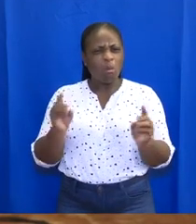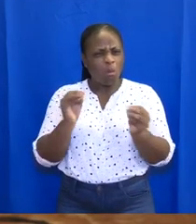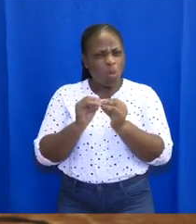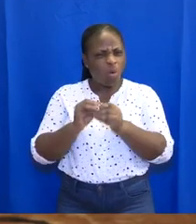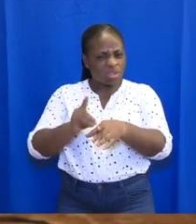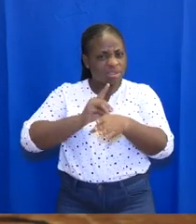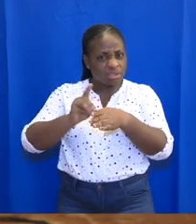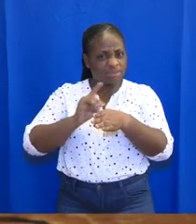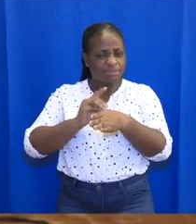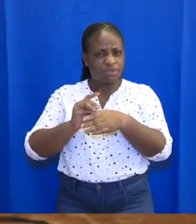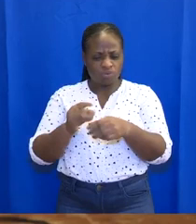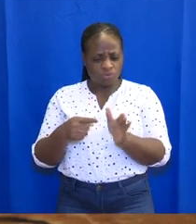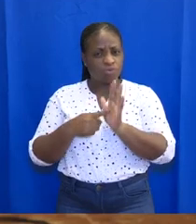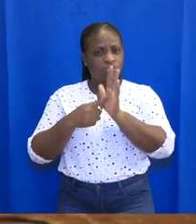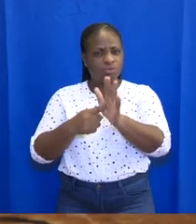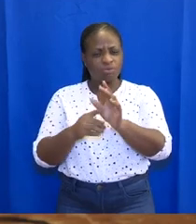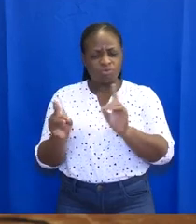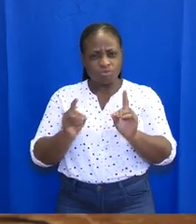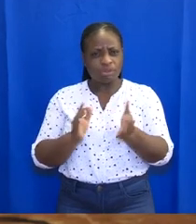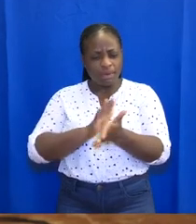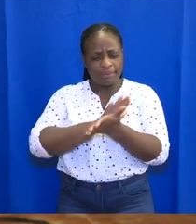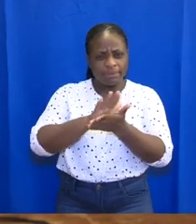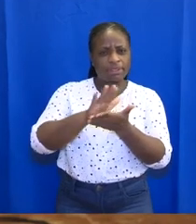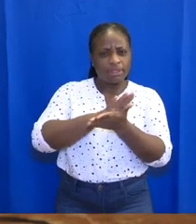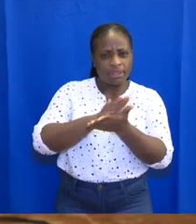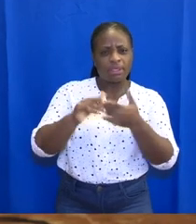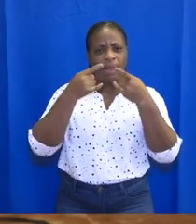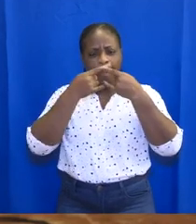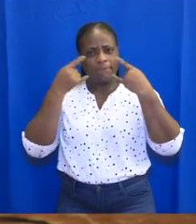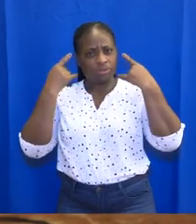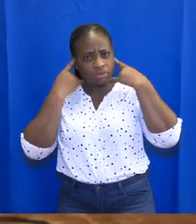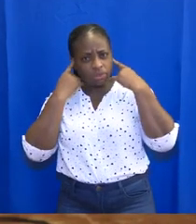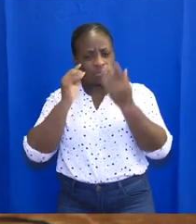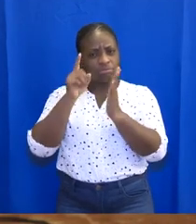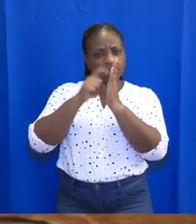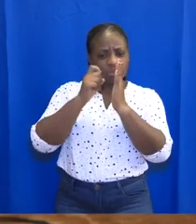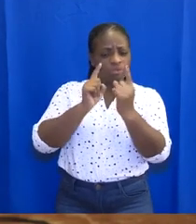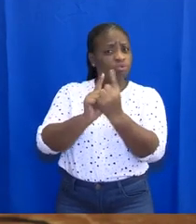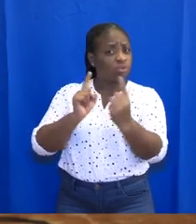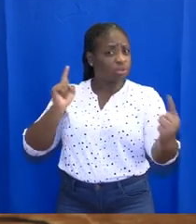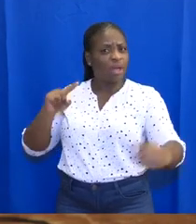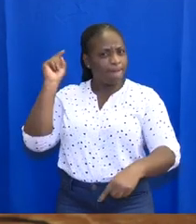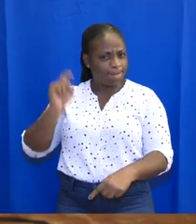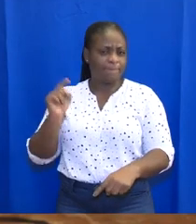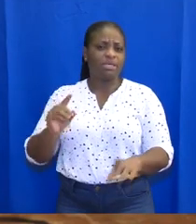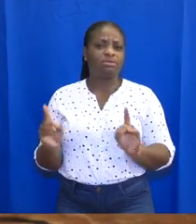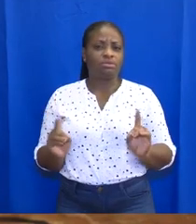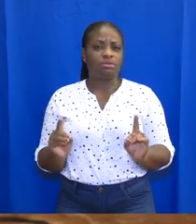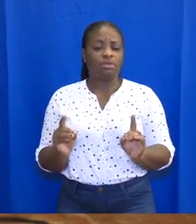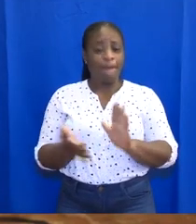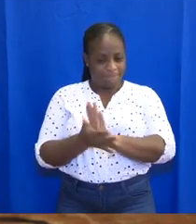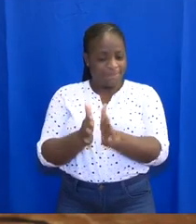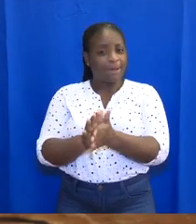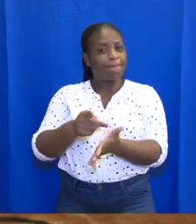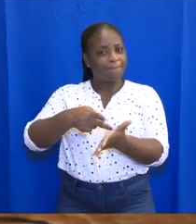in our adherence to the personal hygiene, mask wearing, and social distancing measures that have become